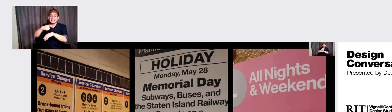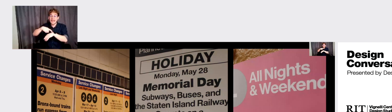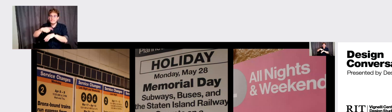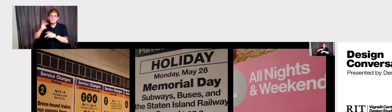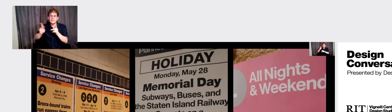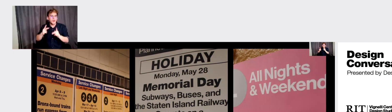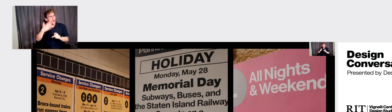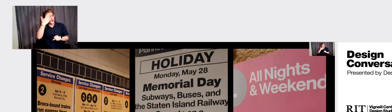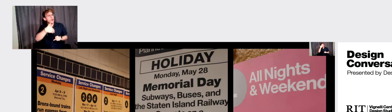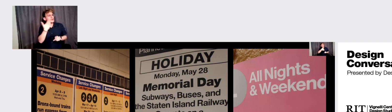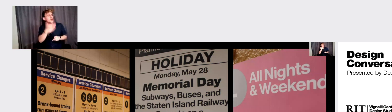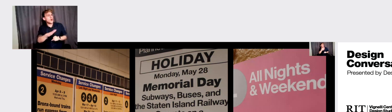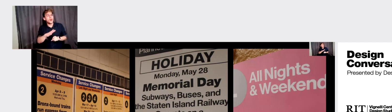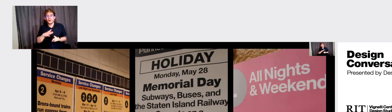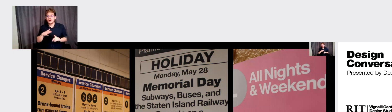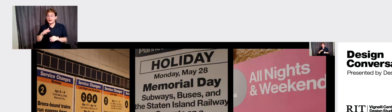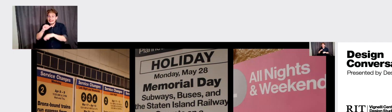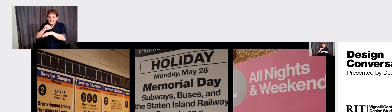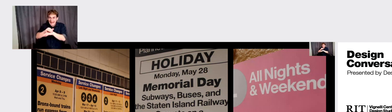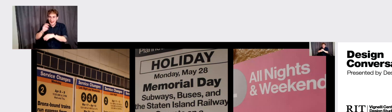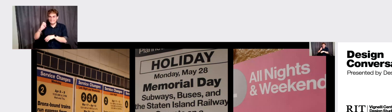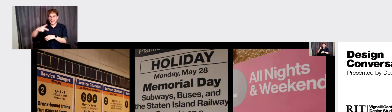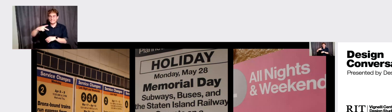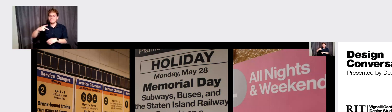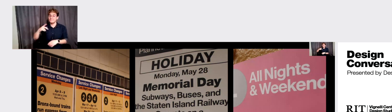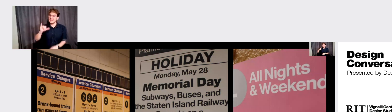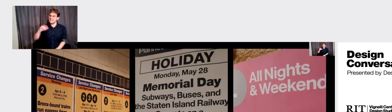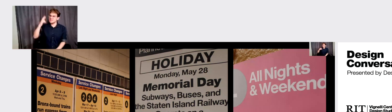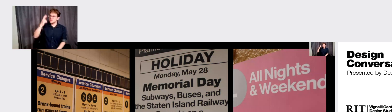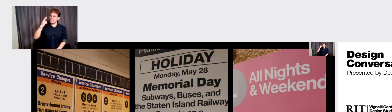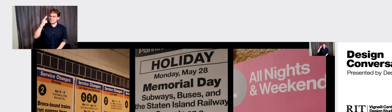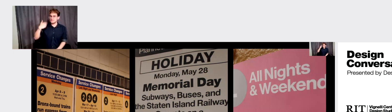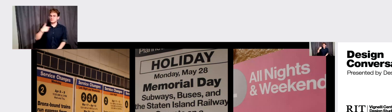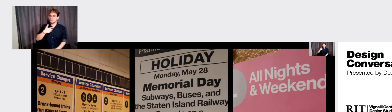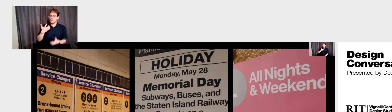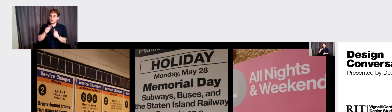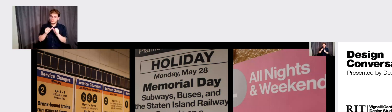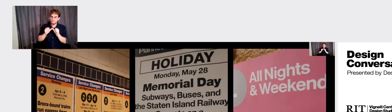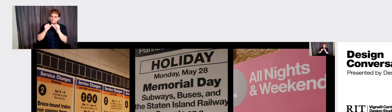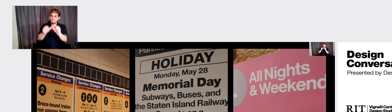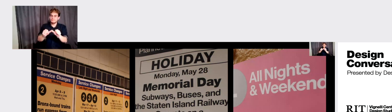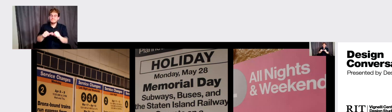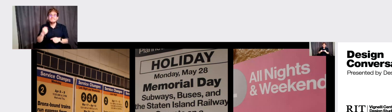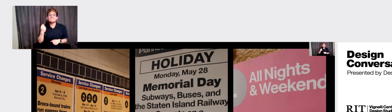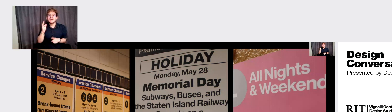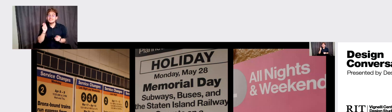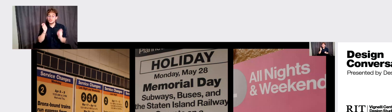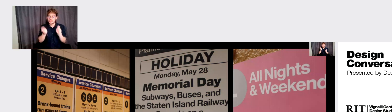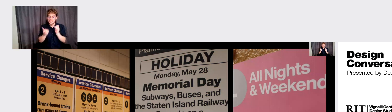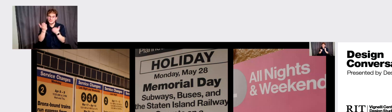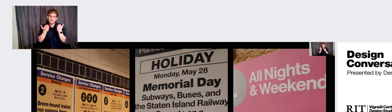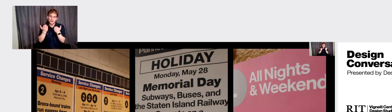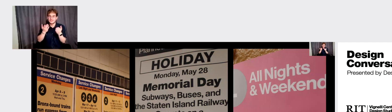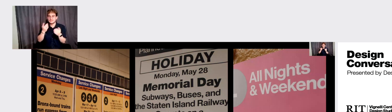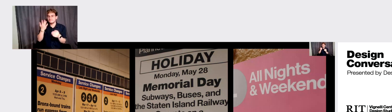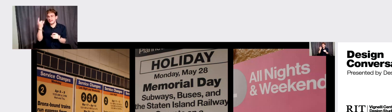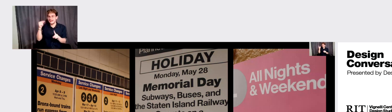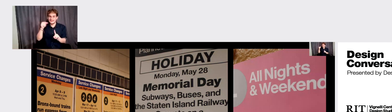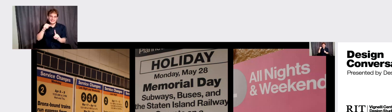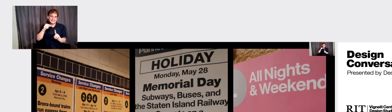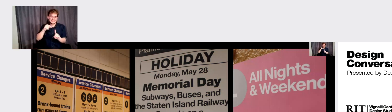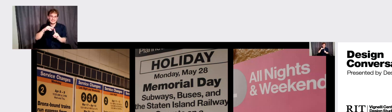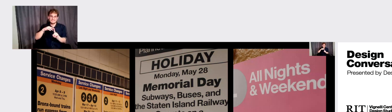are not familiar with. That's that's sort of, you know, reasonably consistent, but, uh, the change of service due to, um, you know,